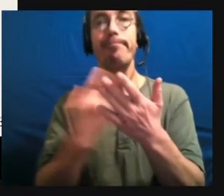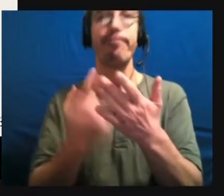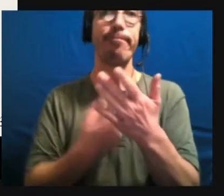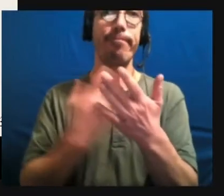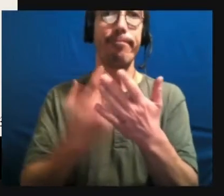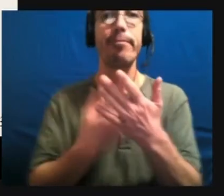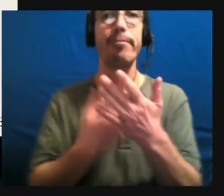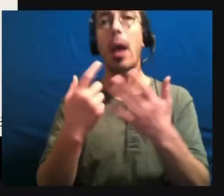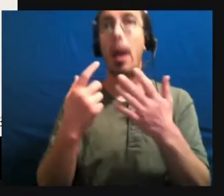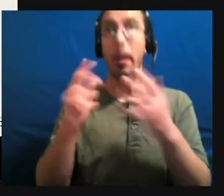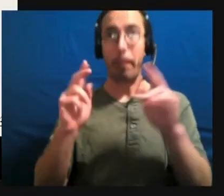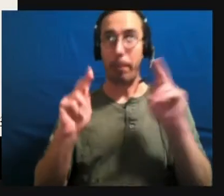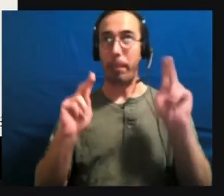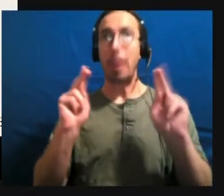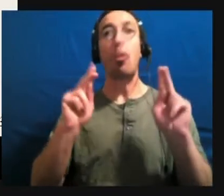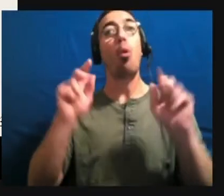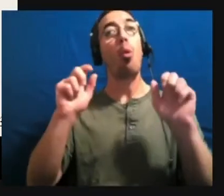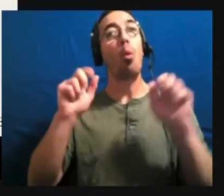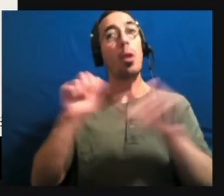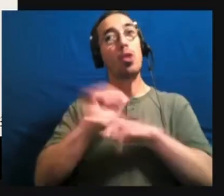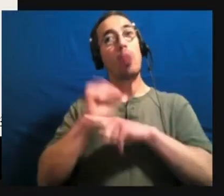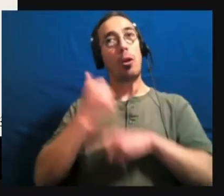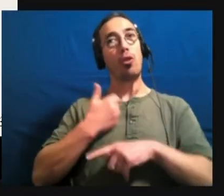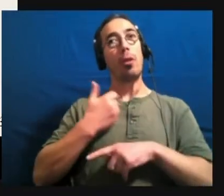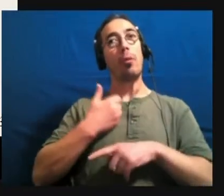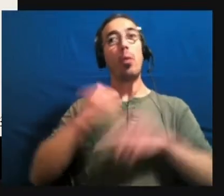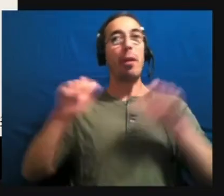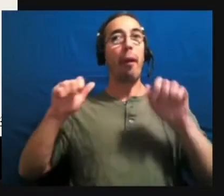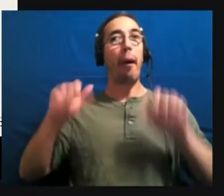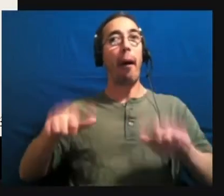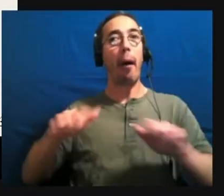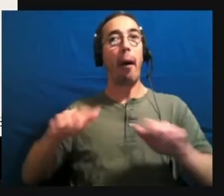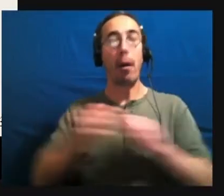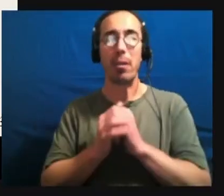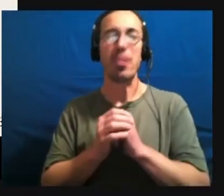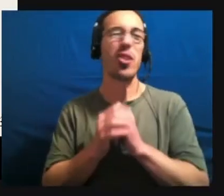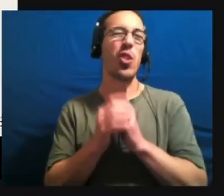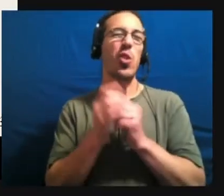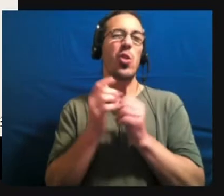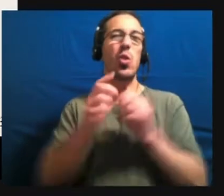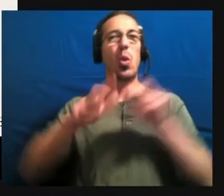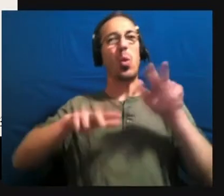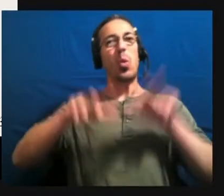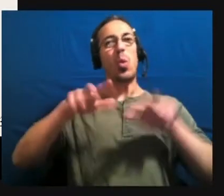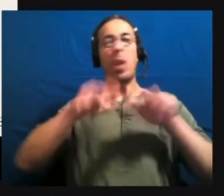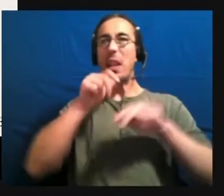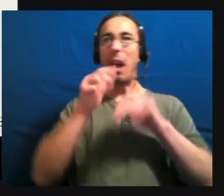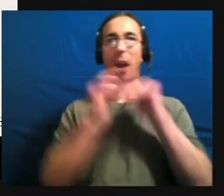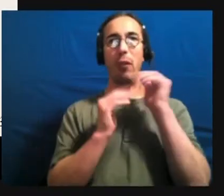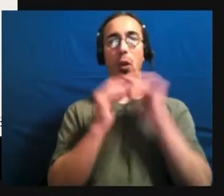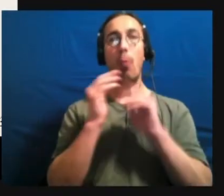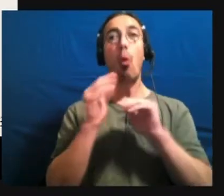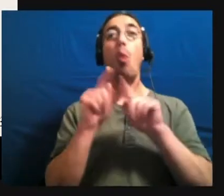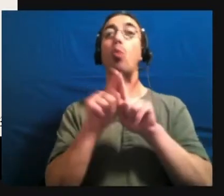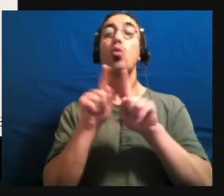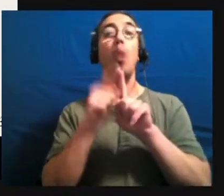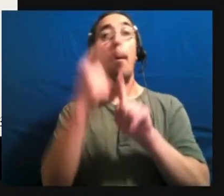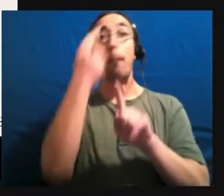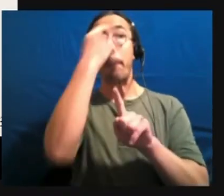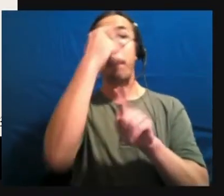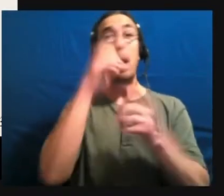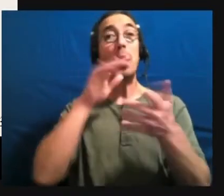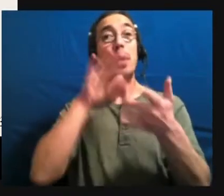to do that. So we're having to override that discomfort. And there's actually brain studies that show the